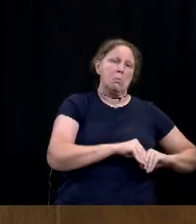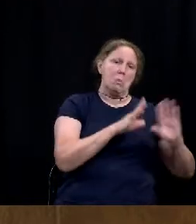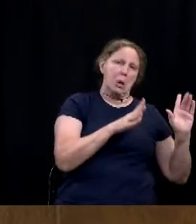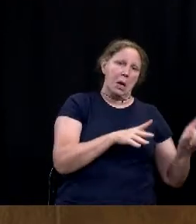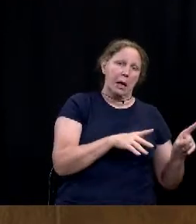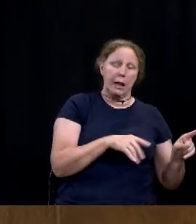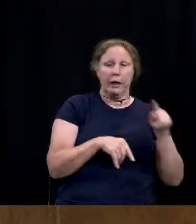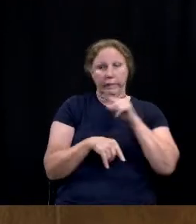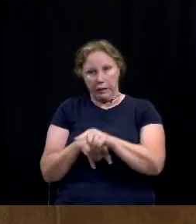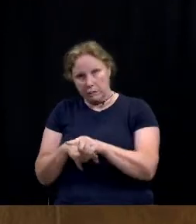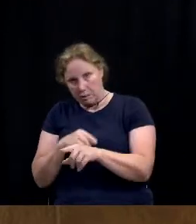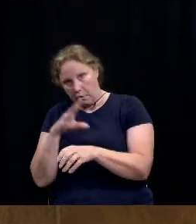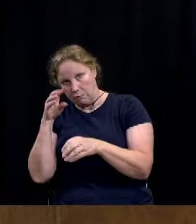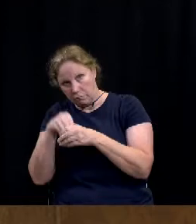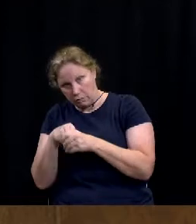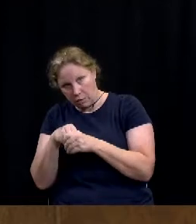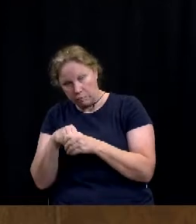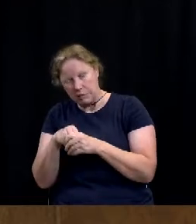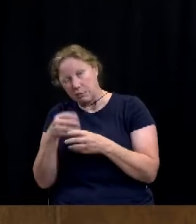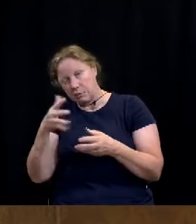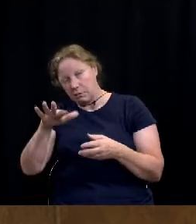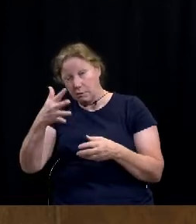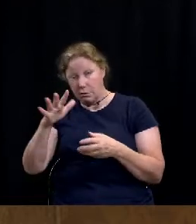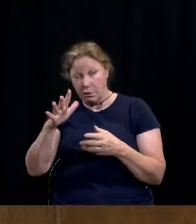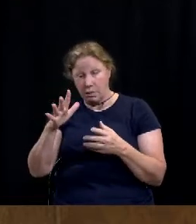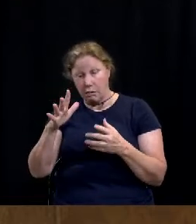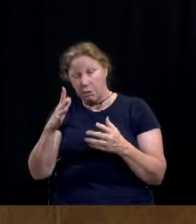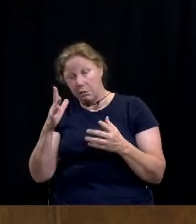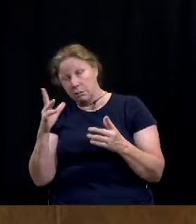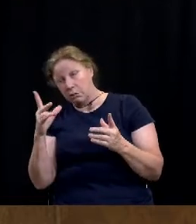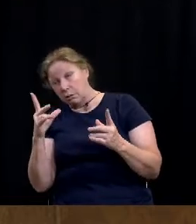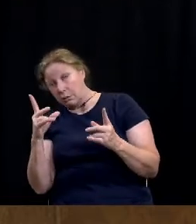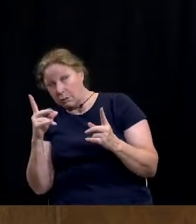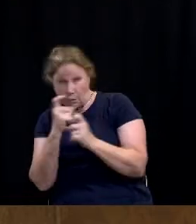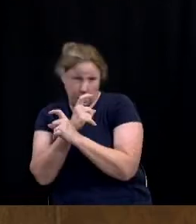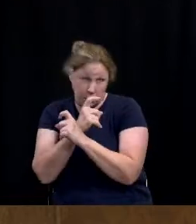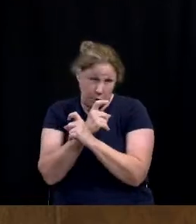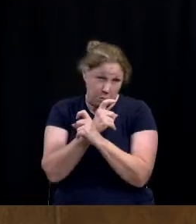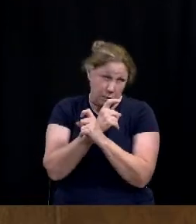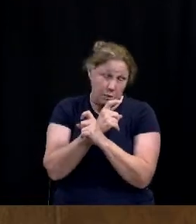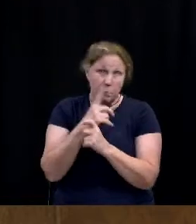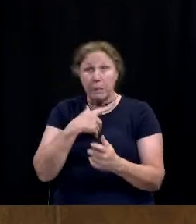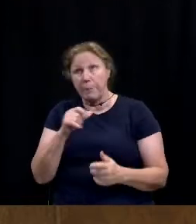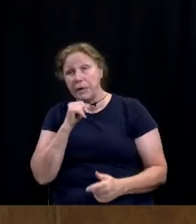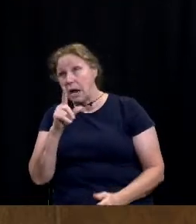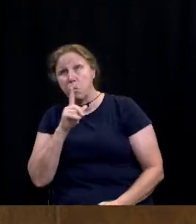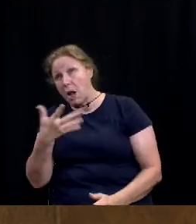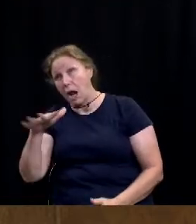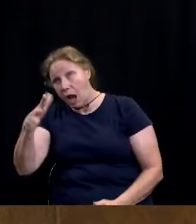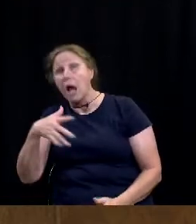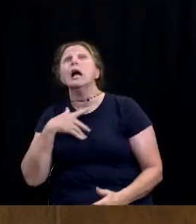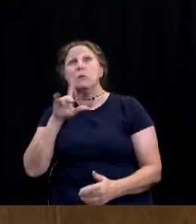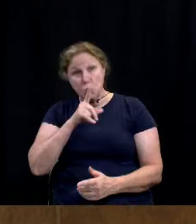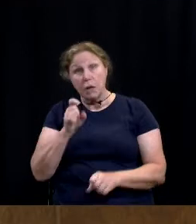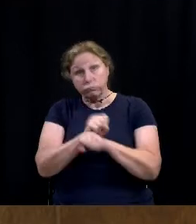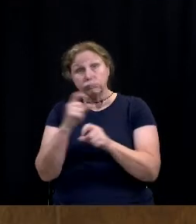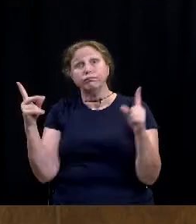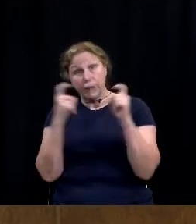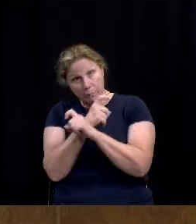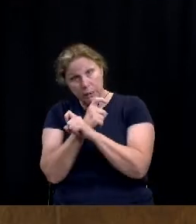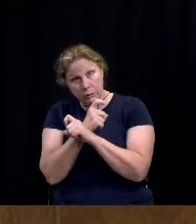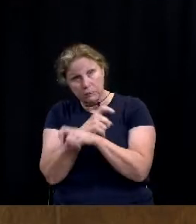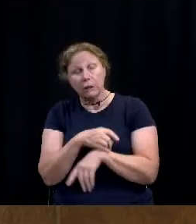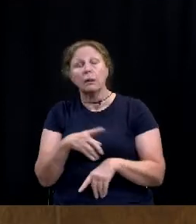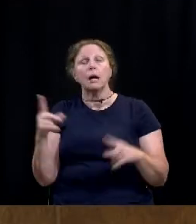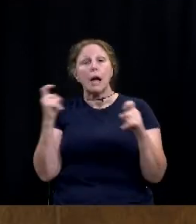It involves quasi-complex. Maybe you take the quasi out of it. It involves a complex, a complex